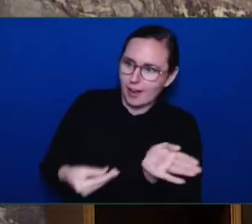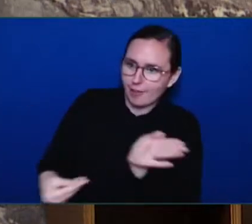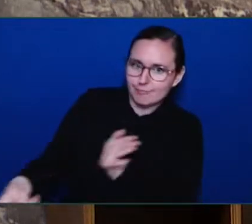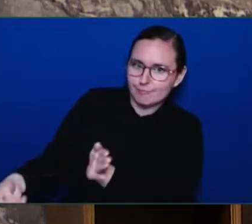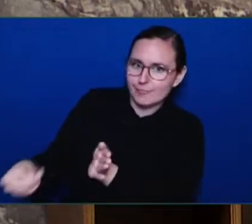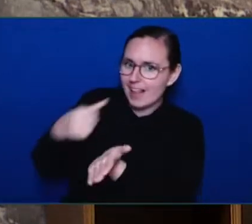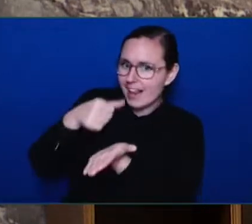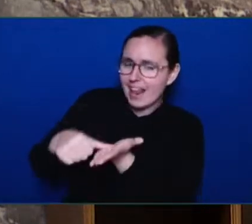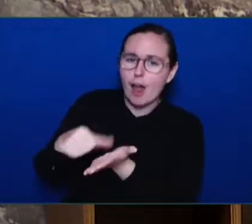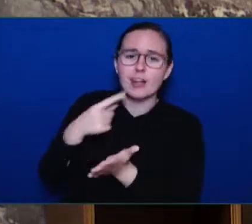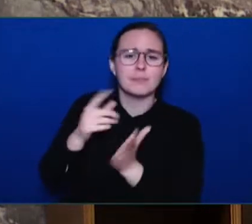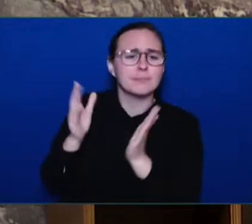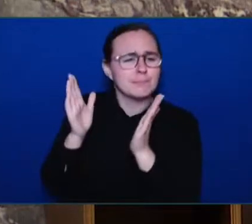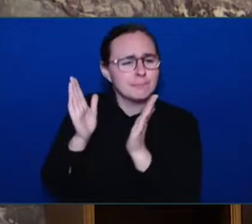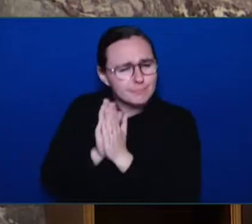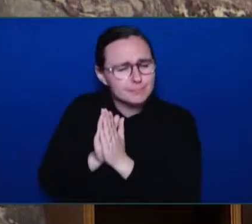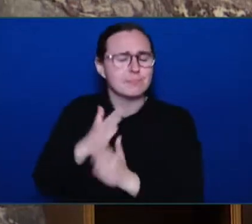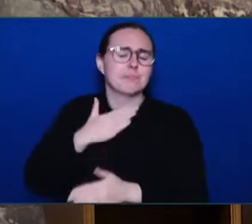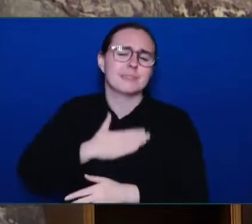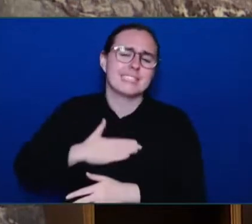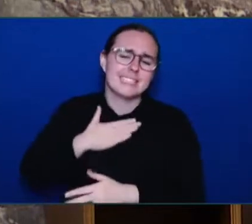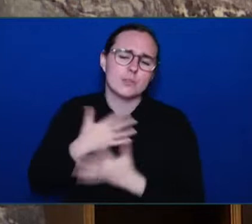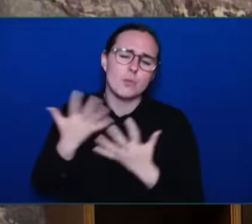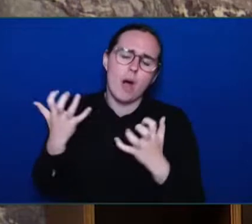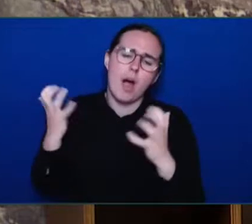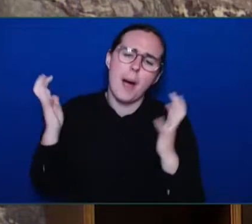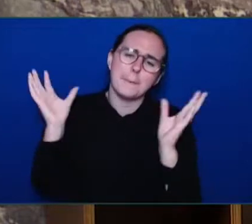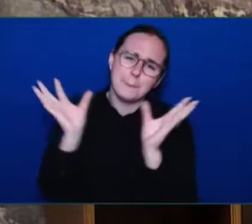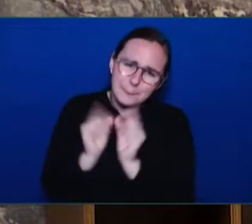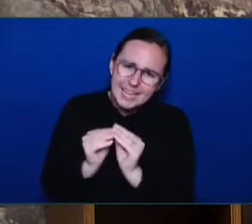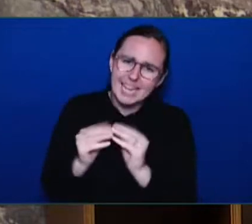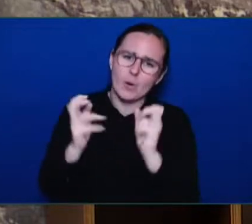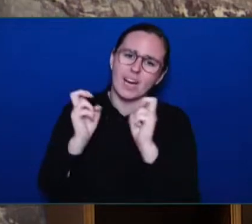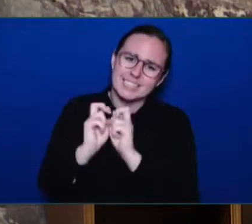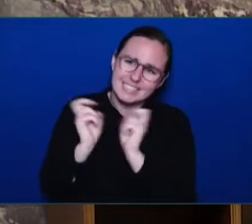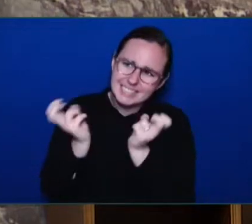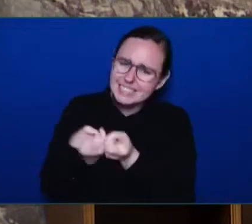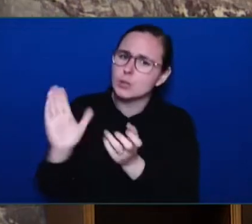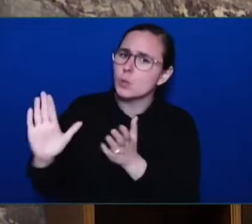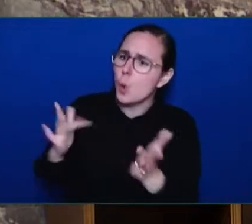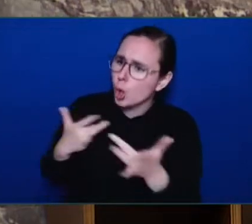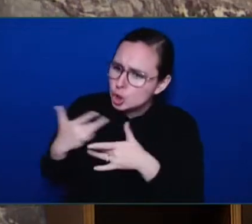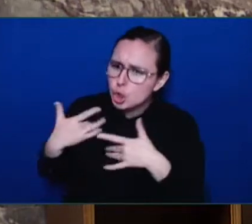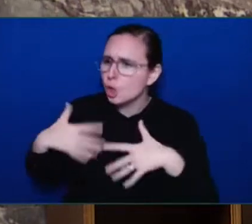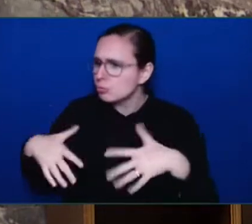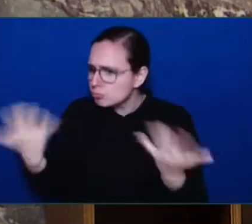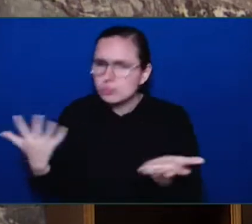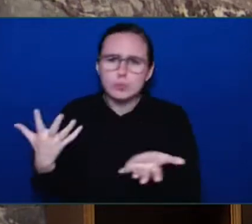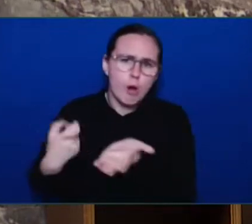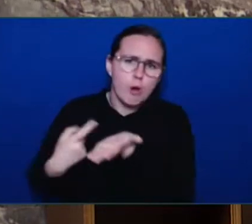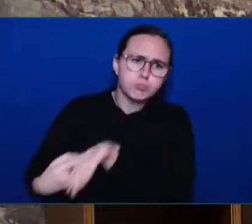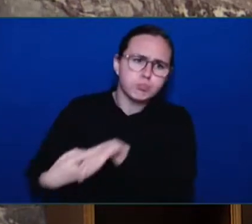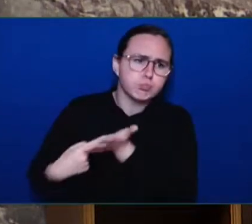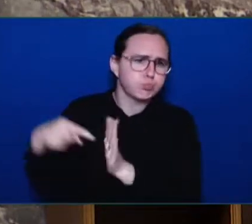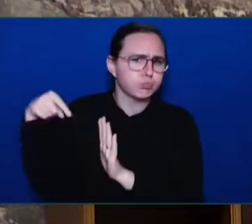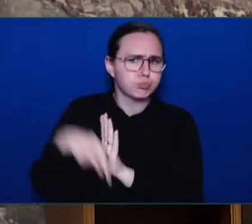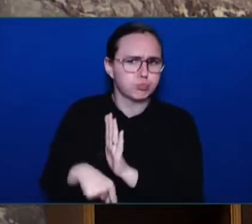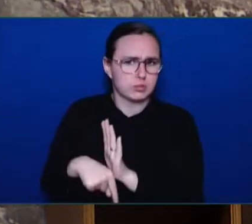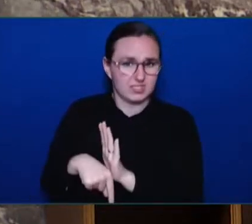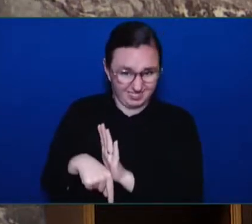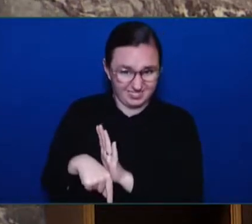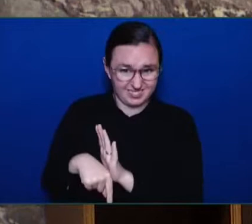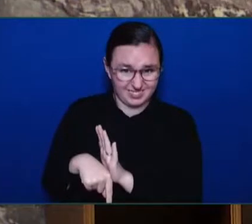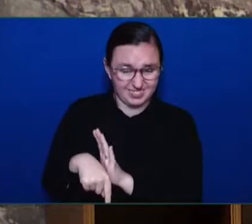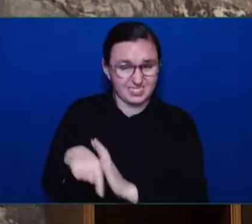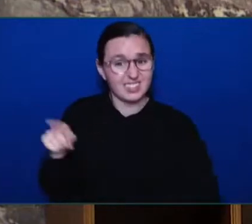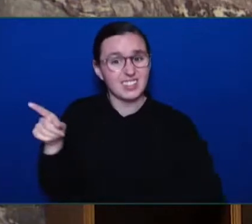discuss any concerns that he might have with the bid. The respect that they were shown by the incoming Premier was not to get back